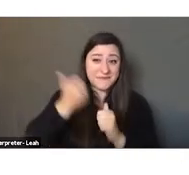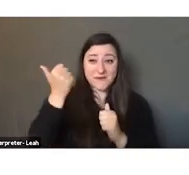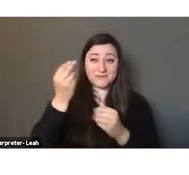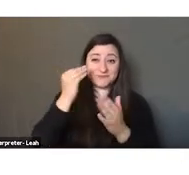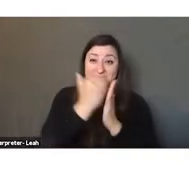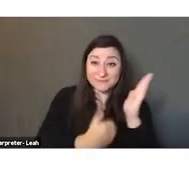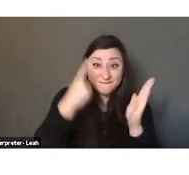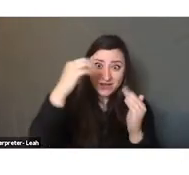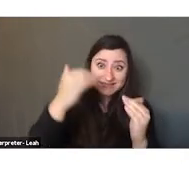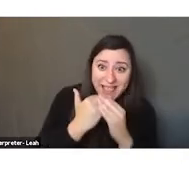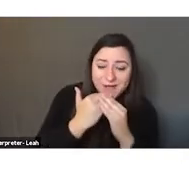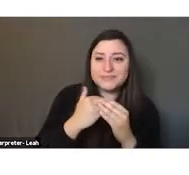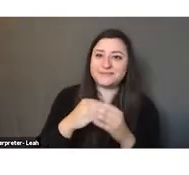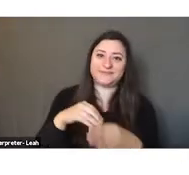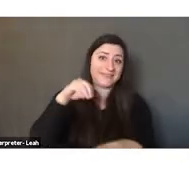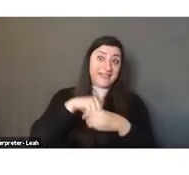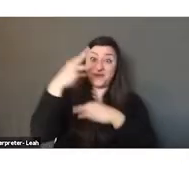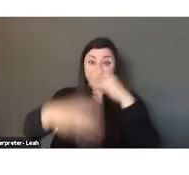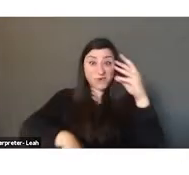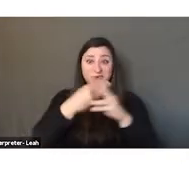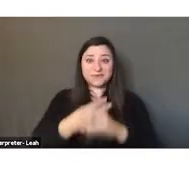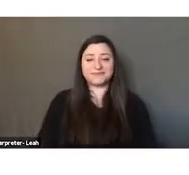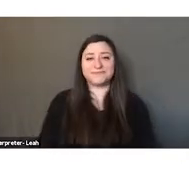sandwich in the world.